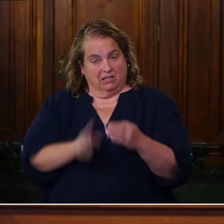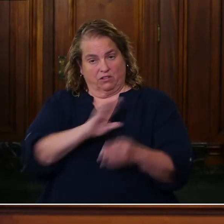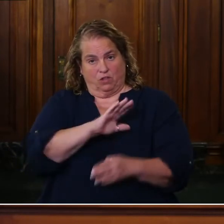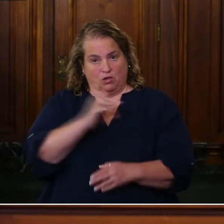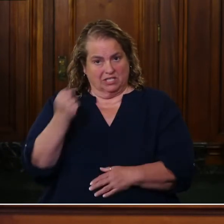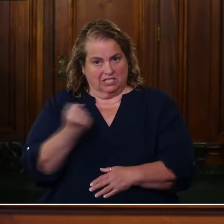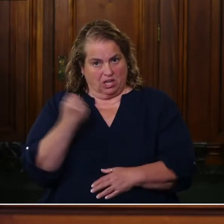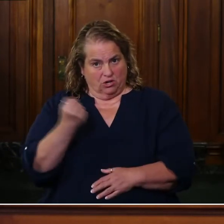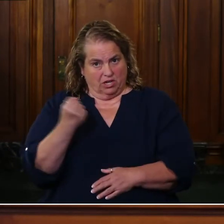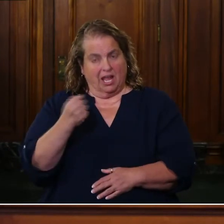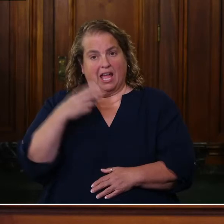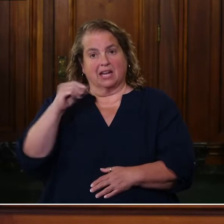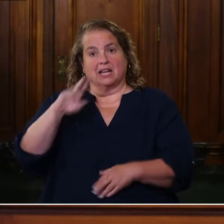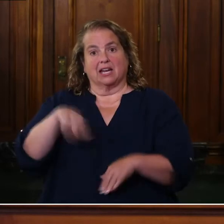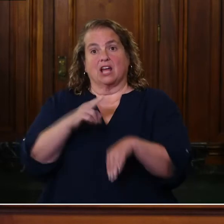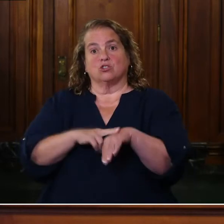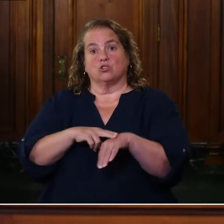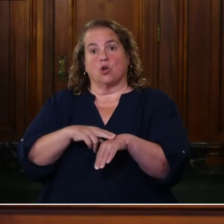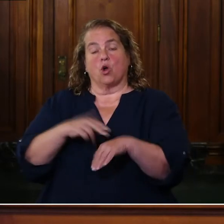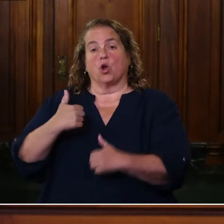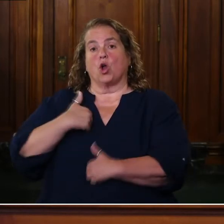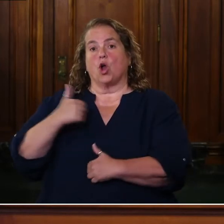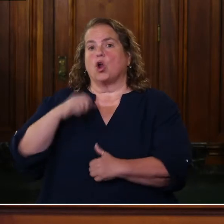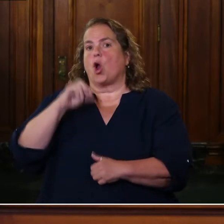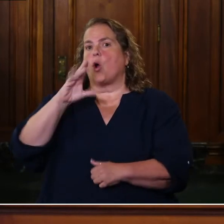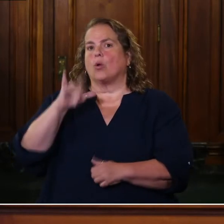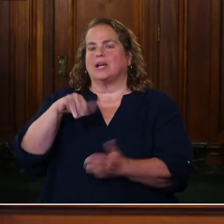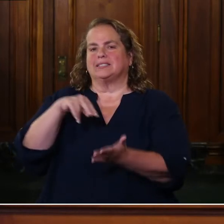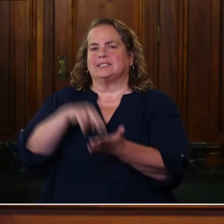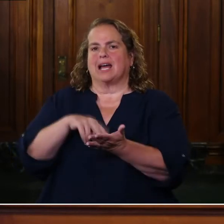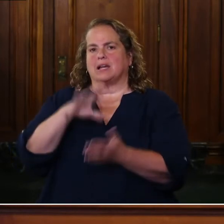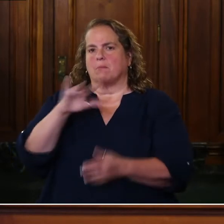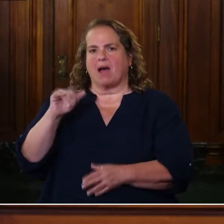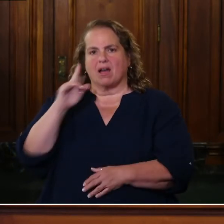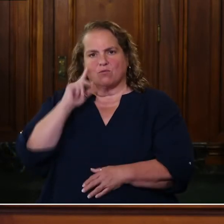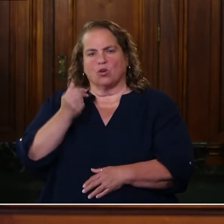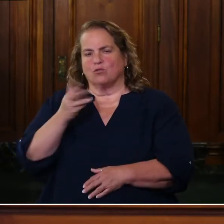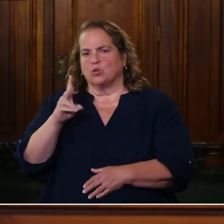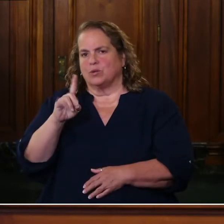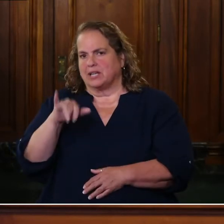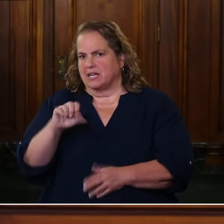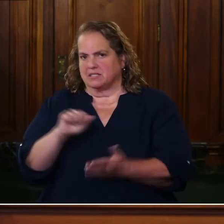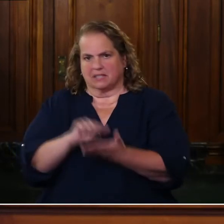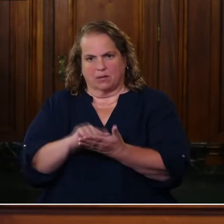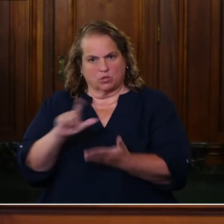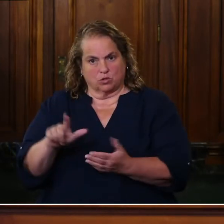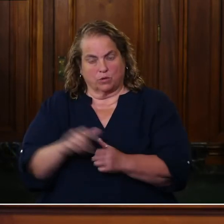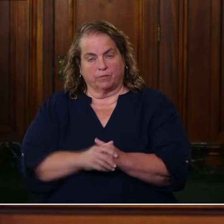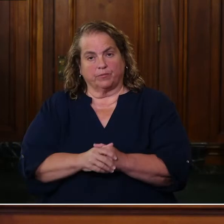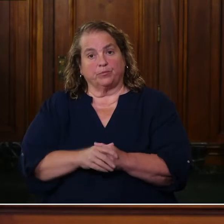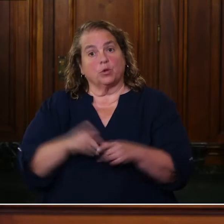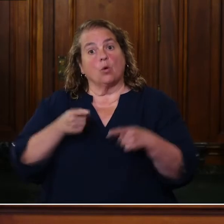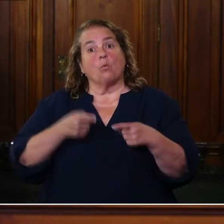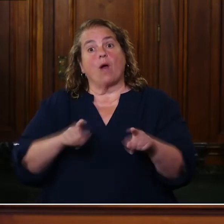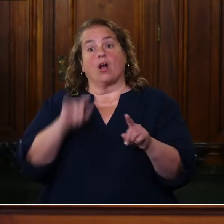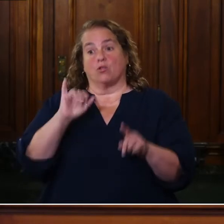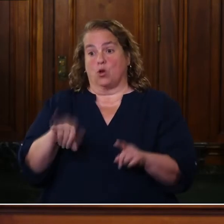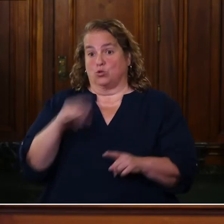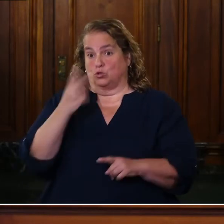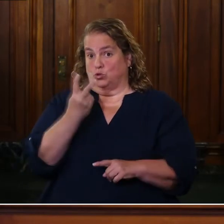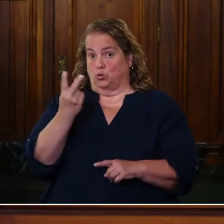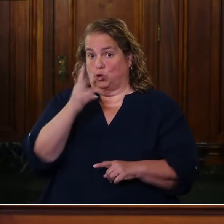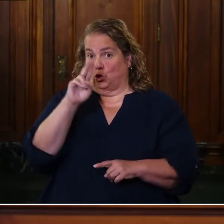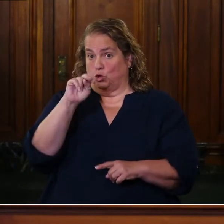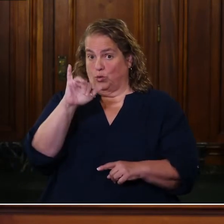and the Guard had only been on standby for a number of days. And while those units are no longer stationed